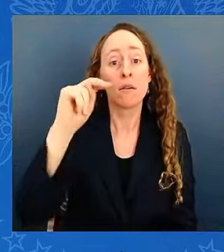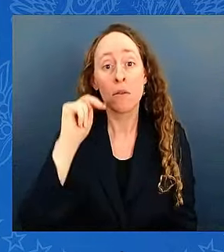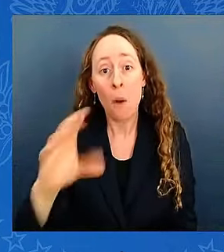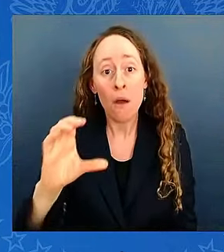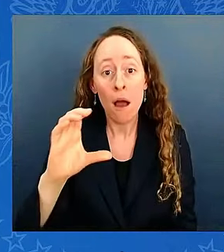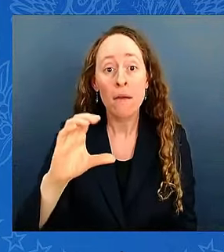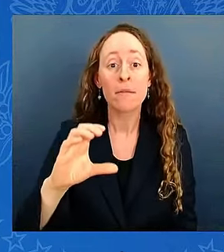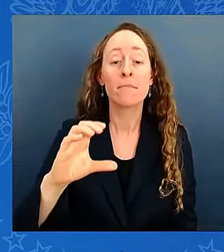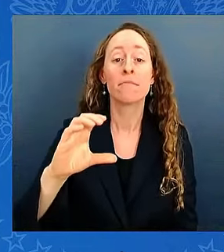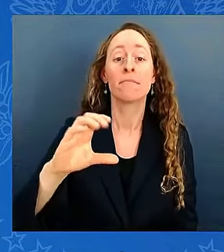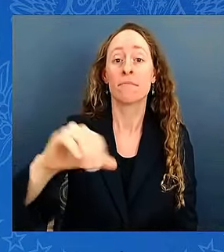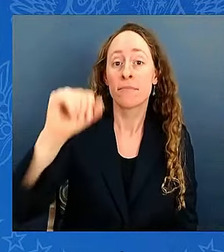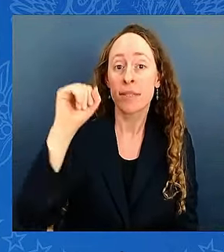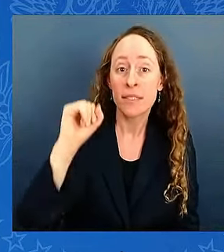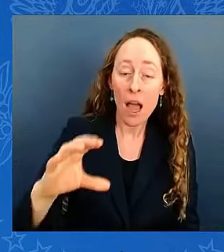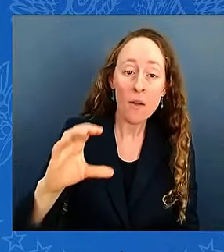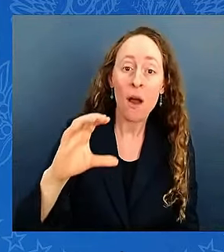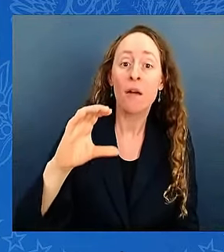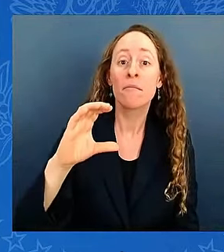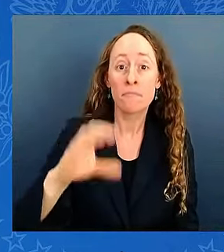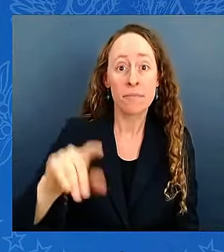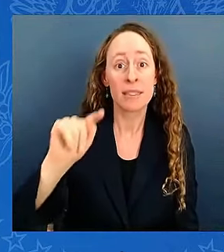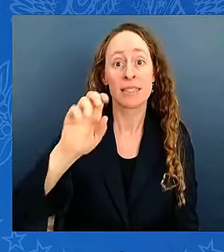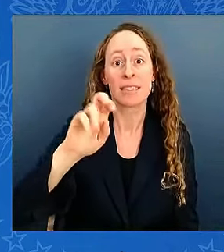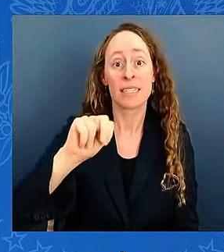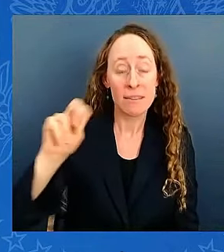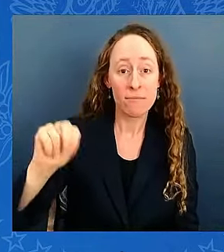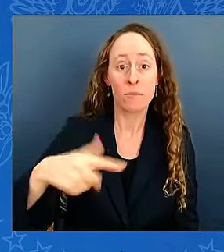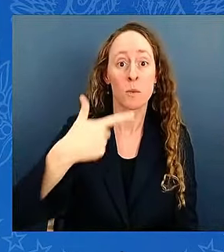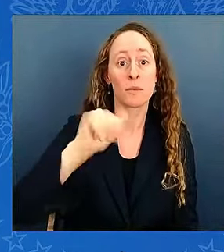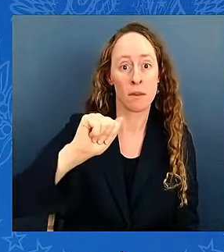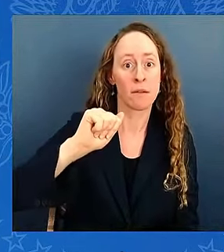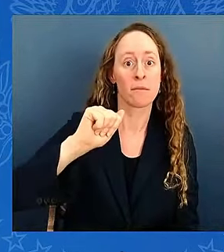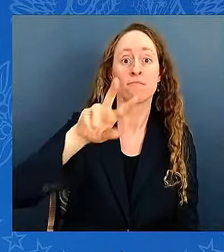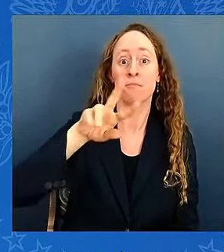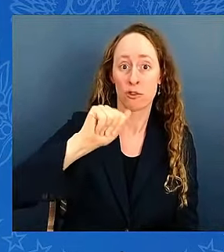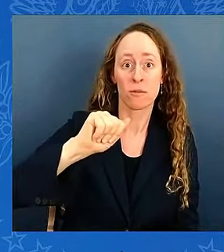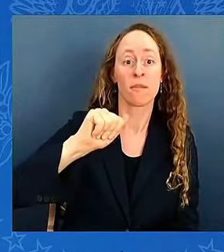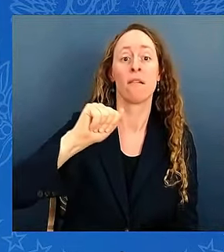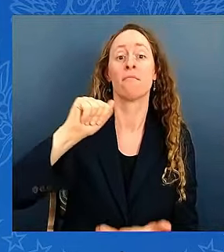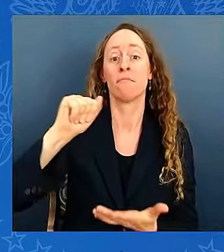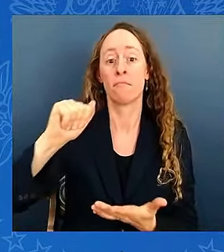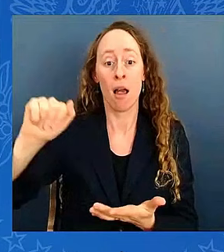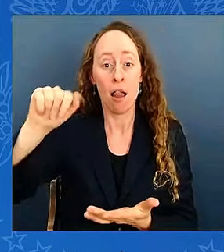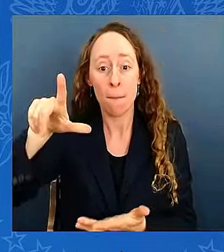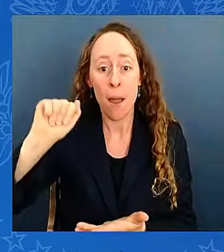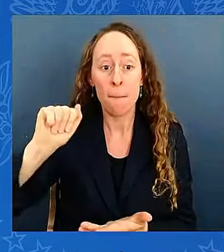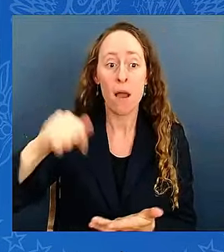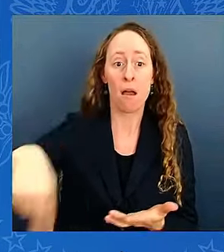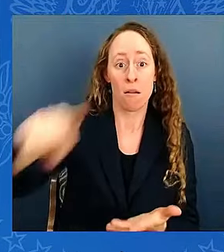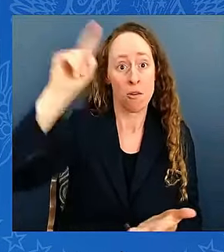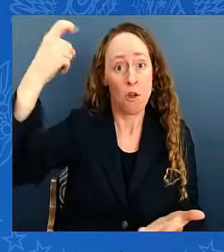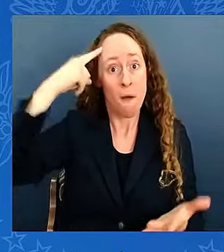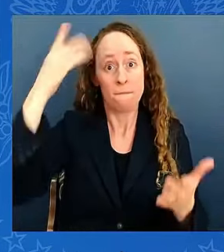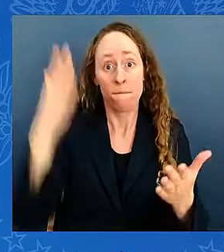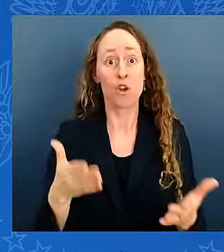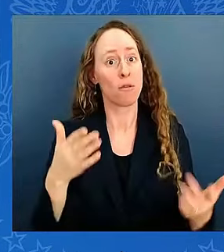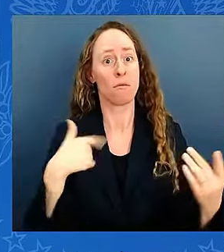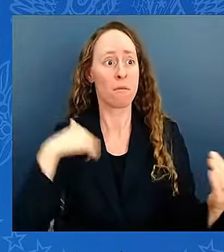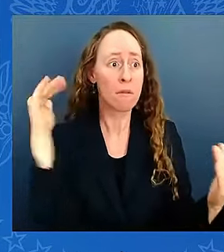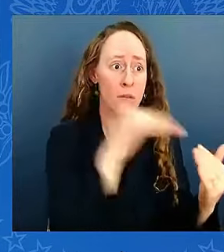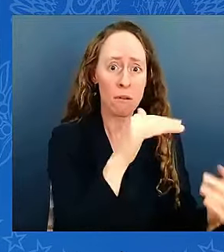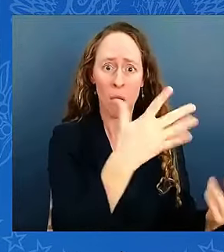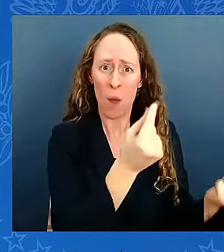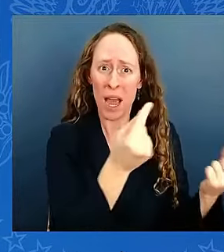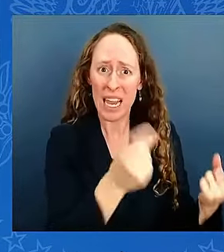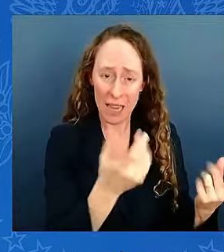emergency declaration. And I approved additional requests for the governors of North Carolina, Florida, South Carolina, and for